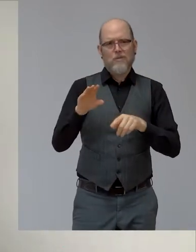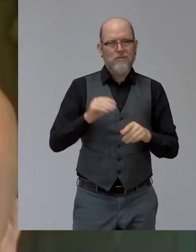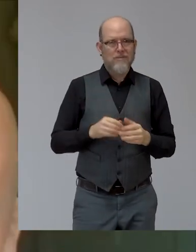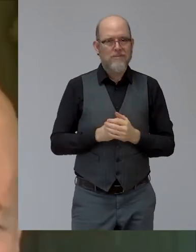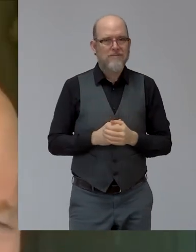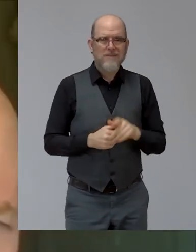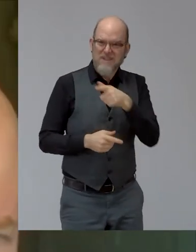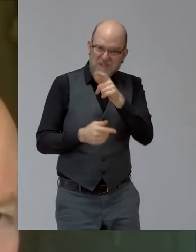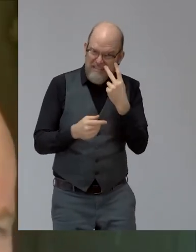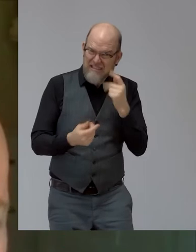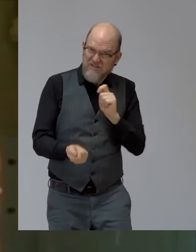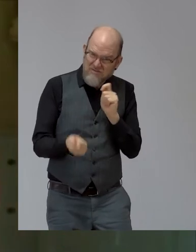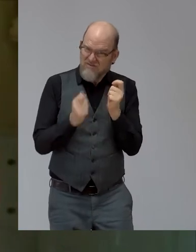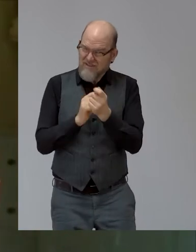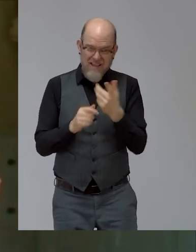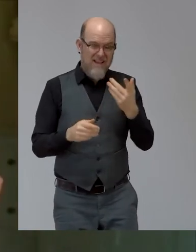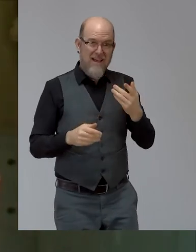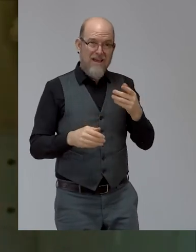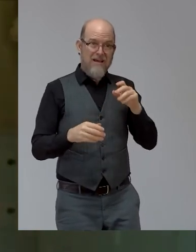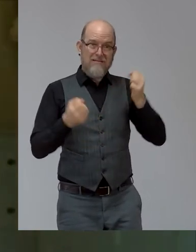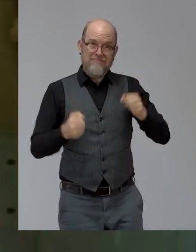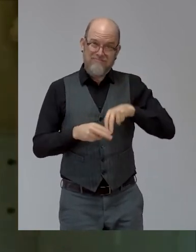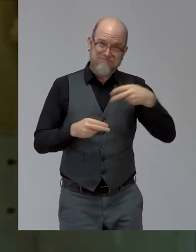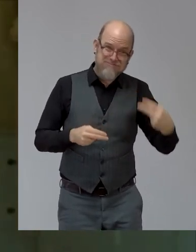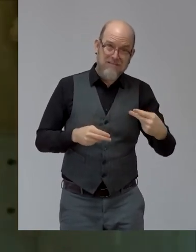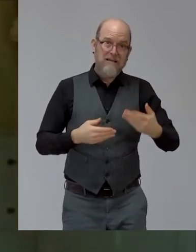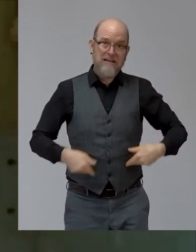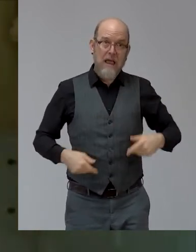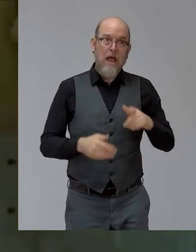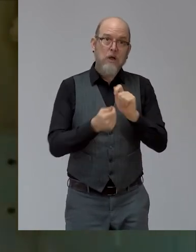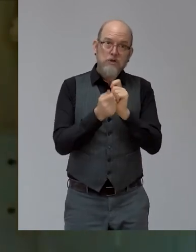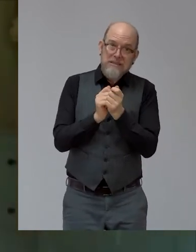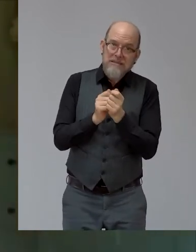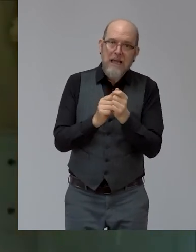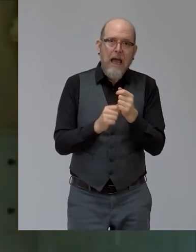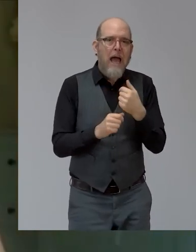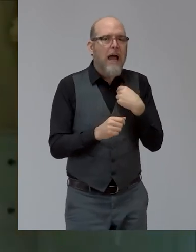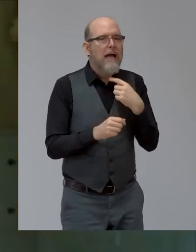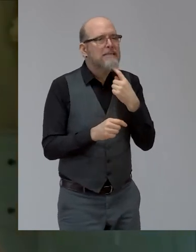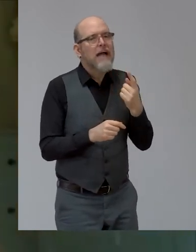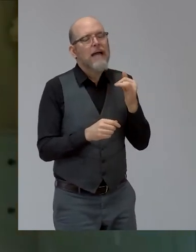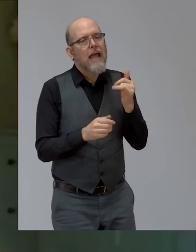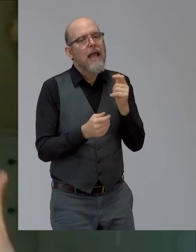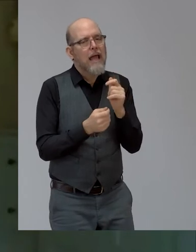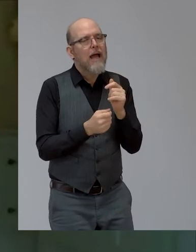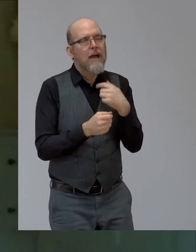Well, I, can't travel as much. I mean, that there is, there are certain things that do, you are restrained by. I mean, I, I went to, I think,